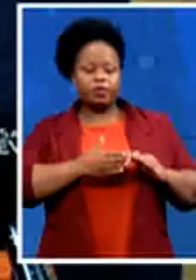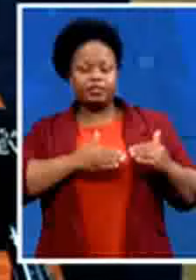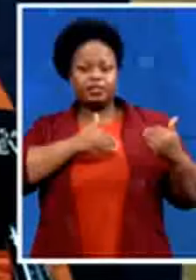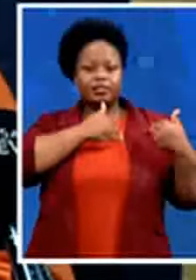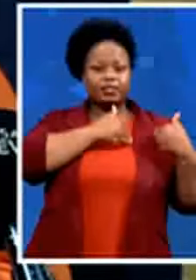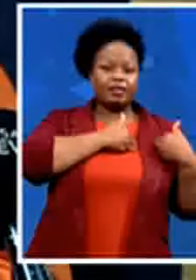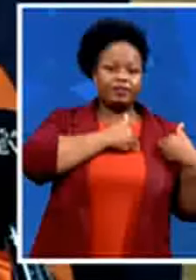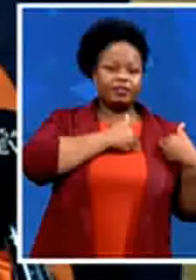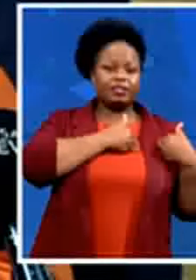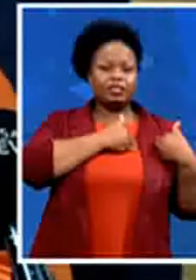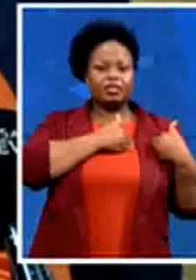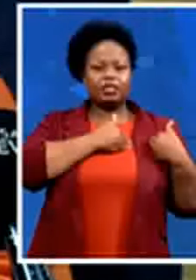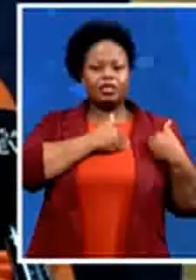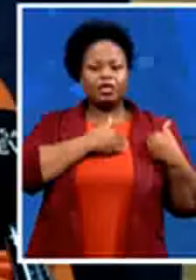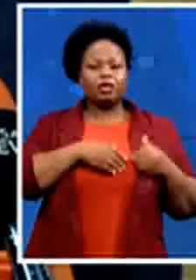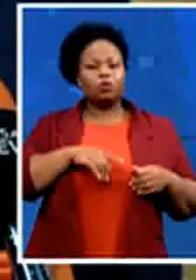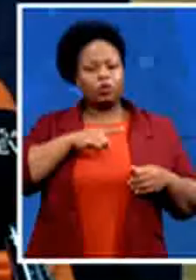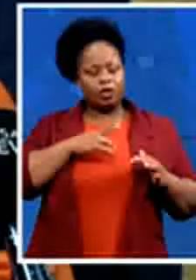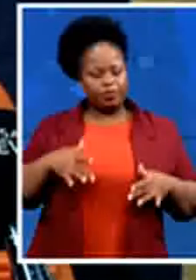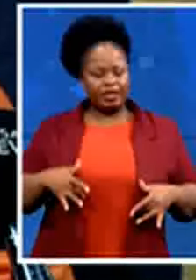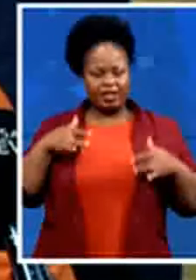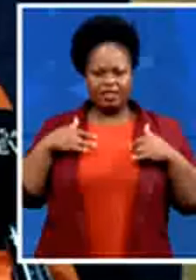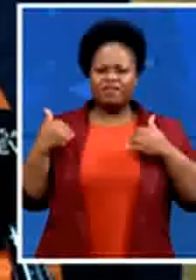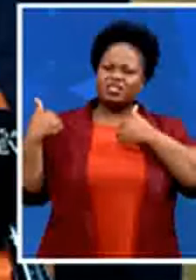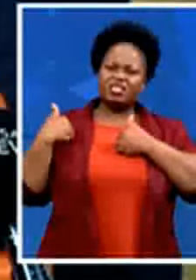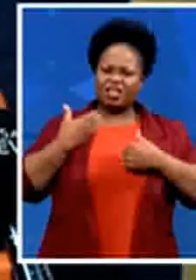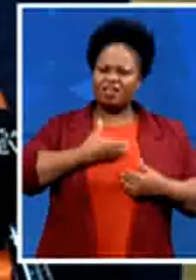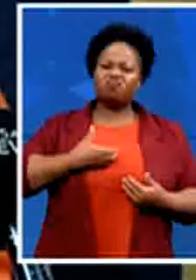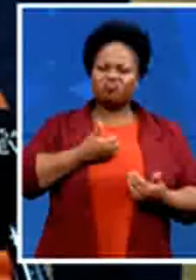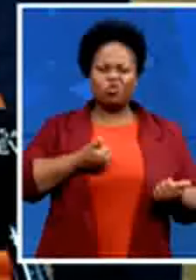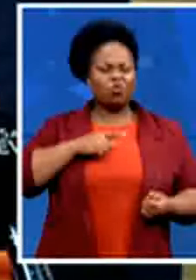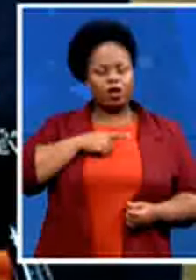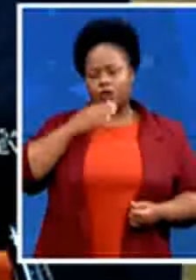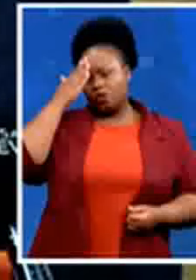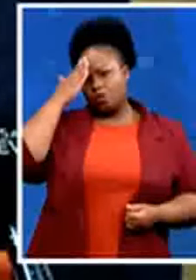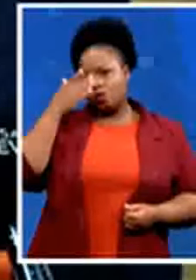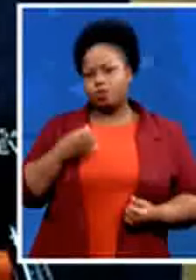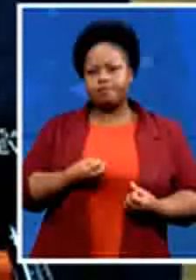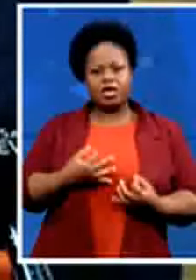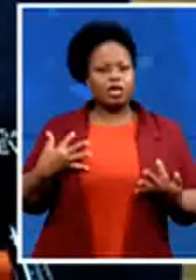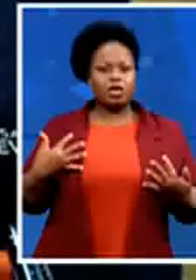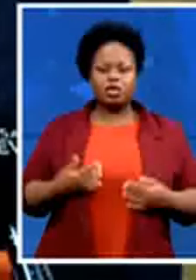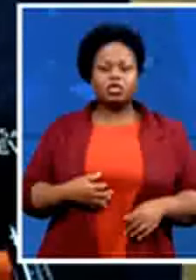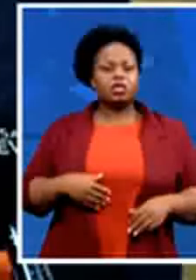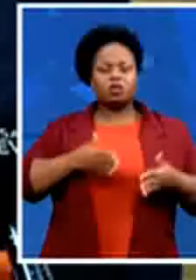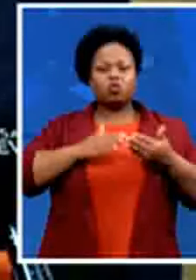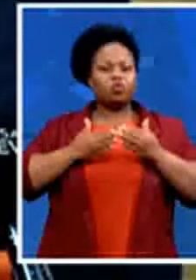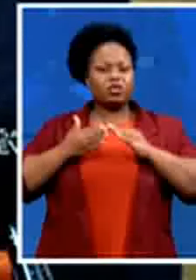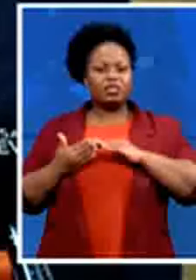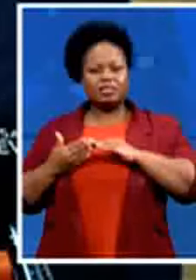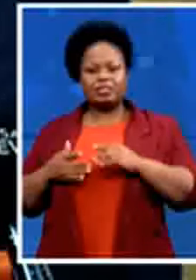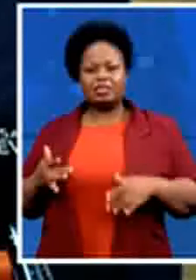communities know our communities are living under siege now what we see what is wrong